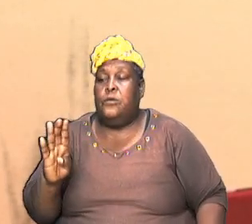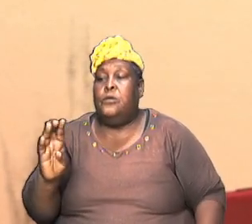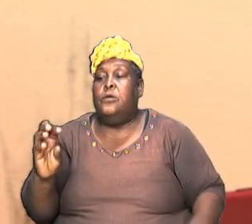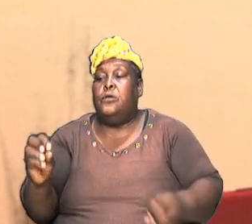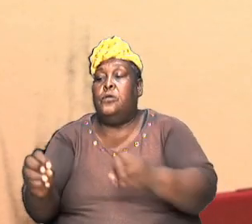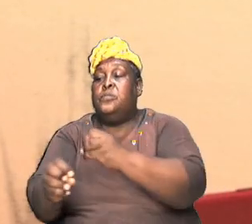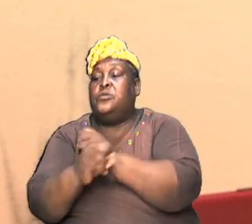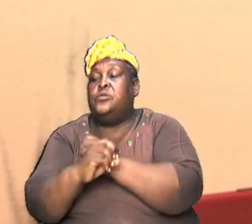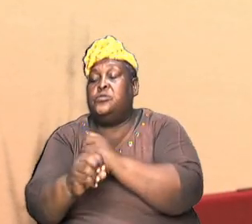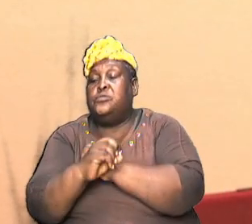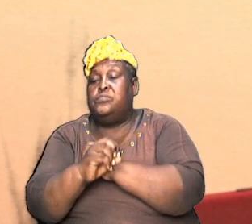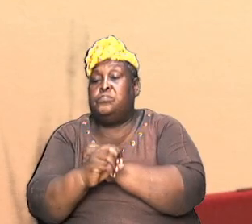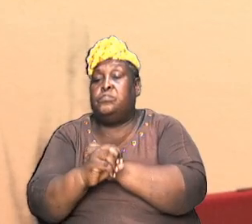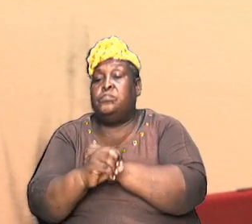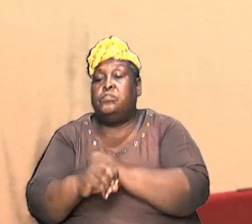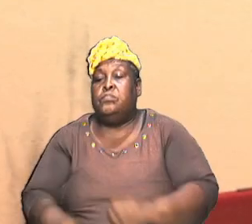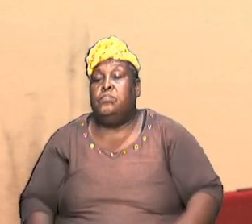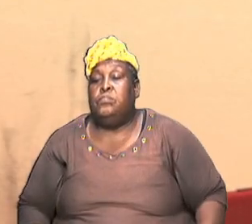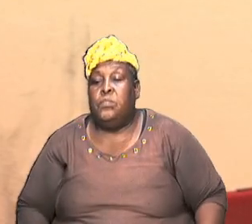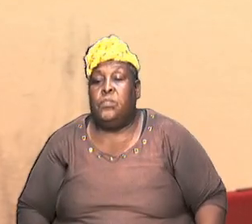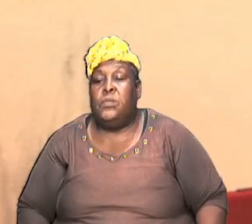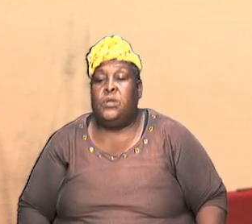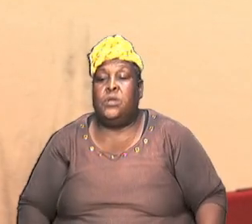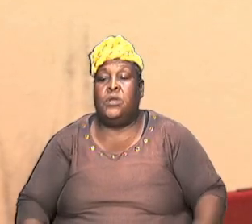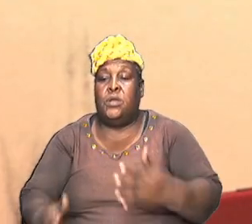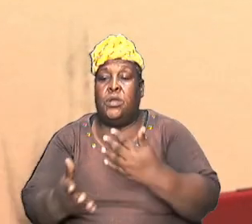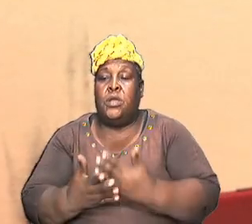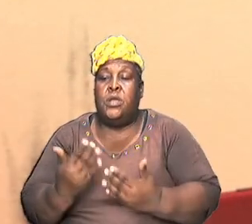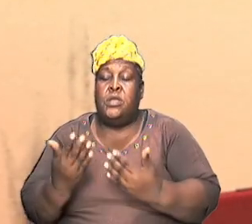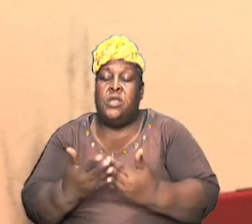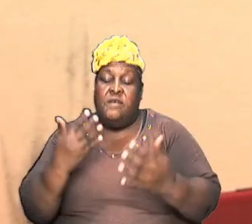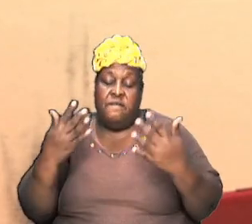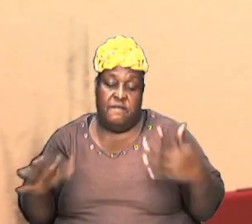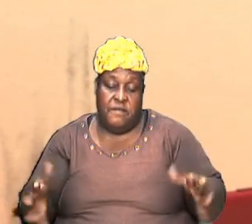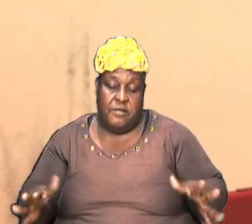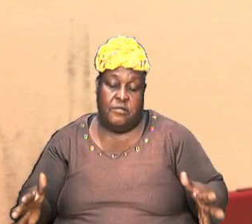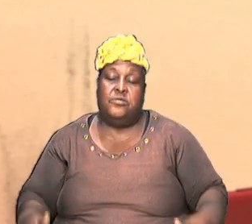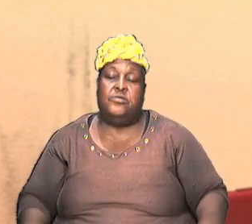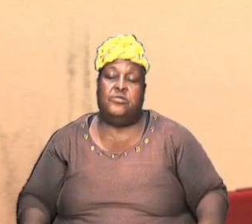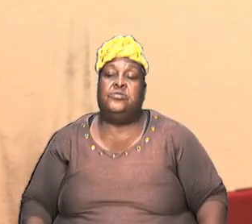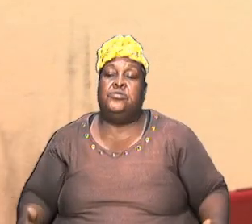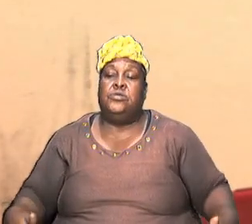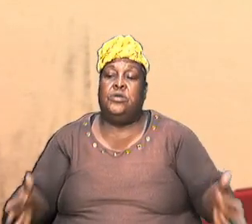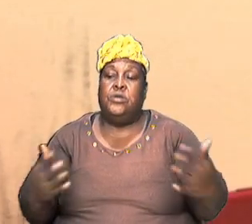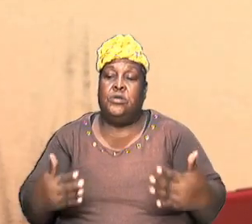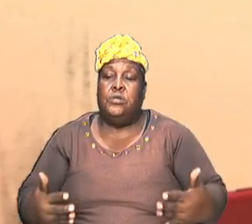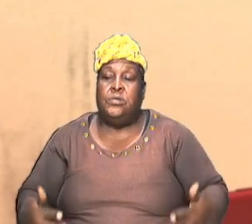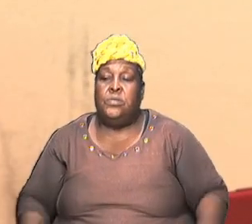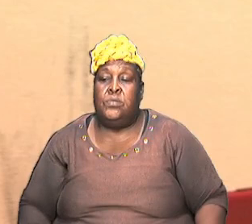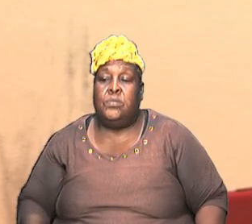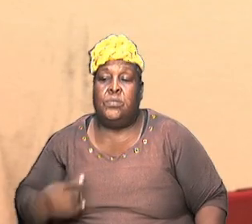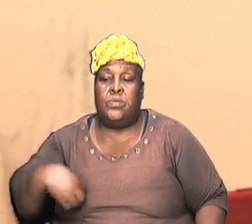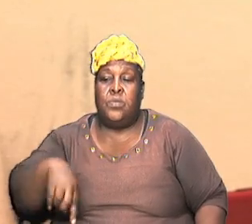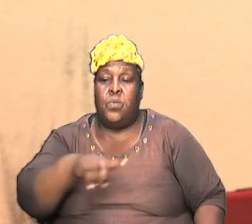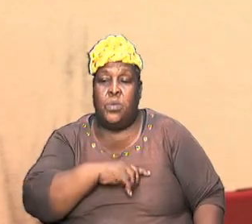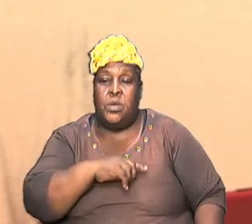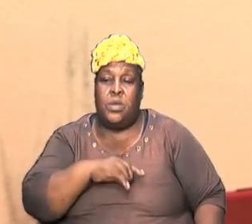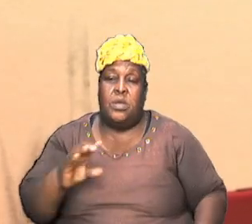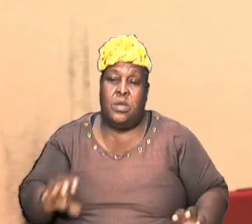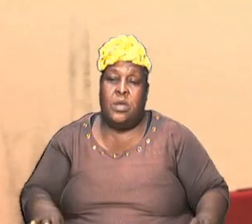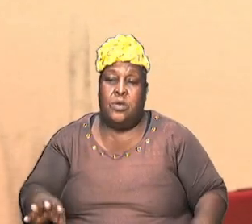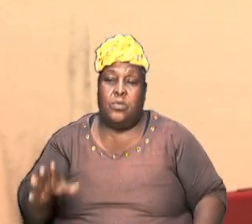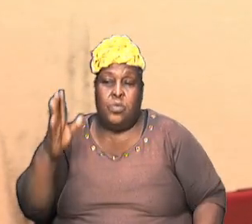we can easily as I close off here just look back at those so that we can know